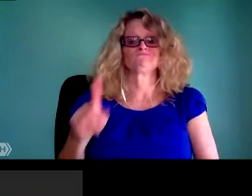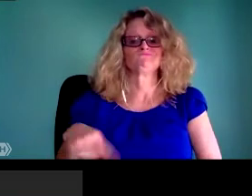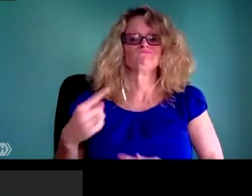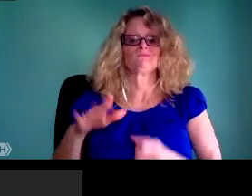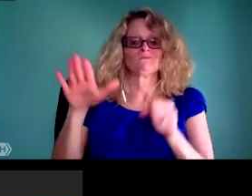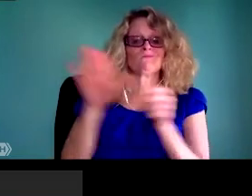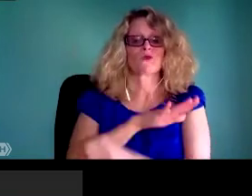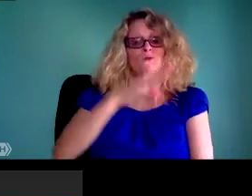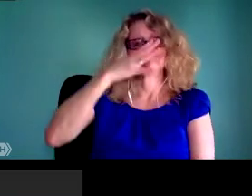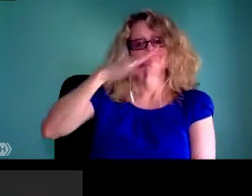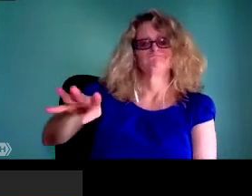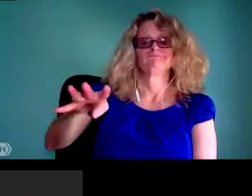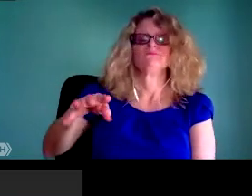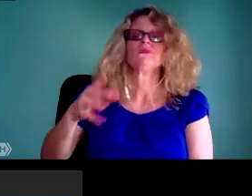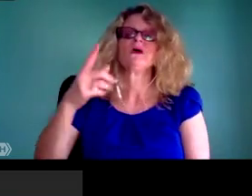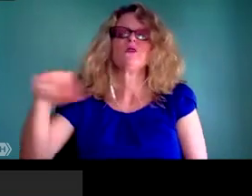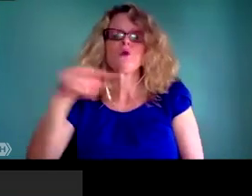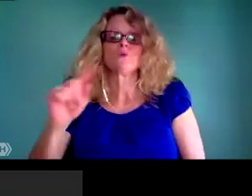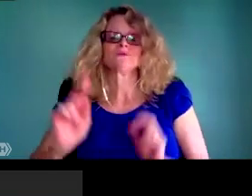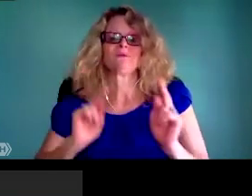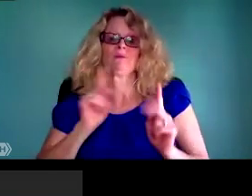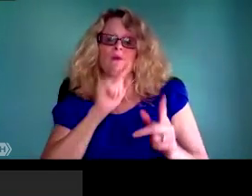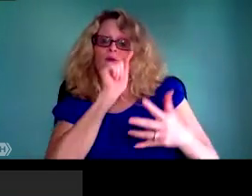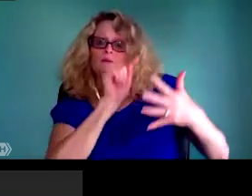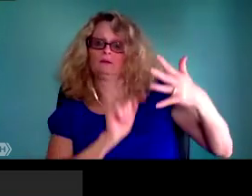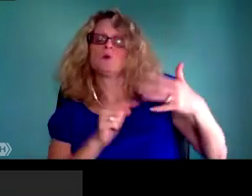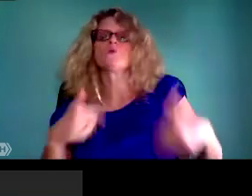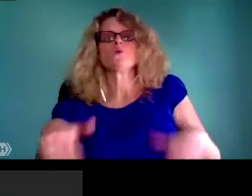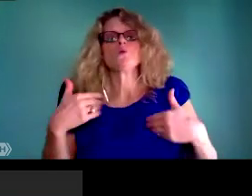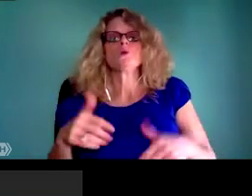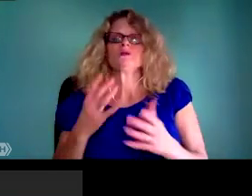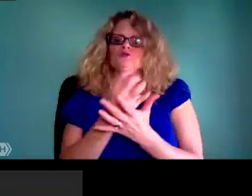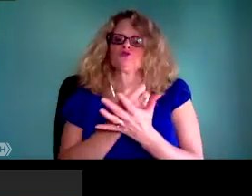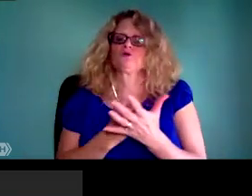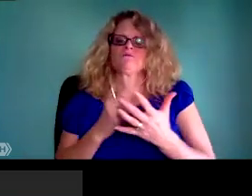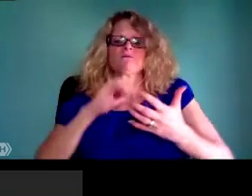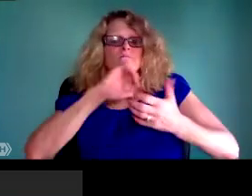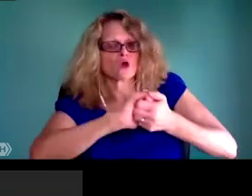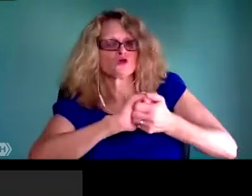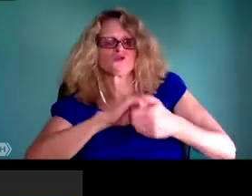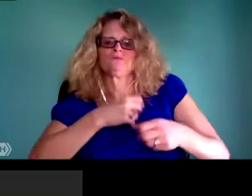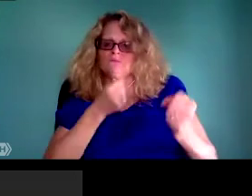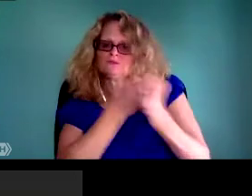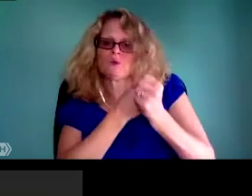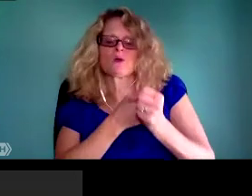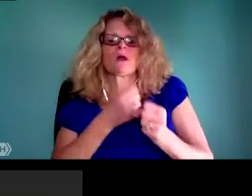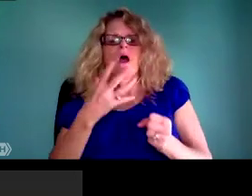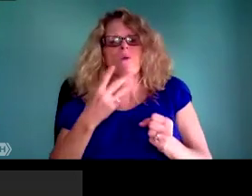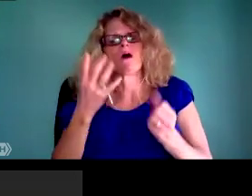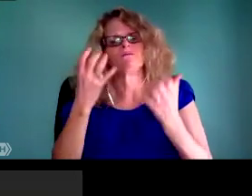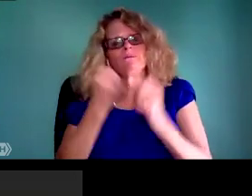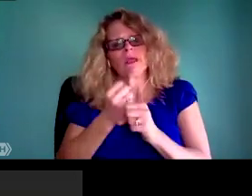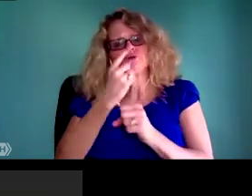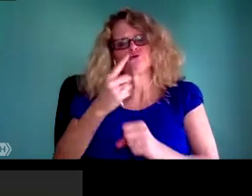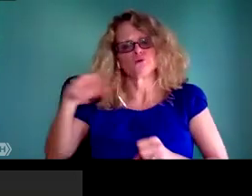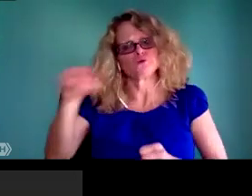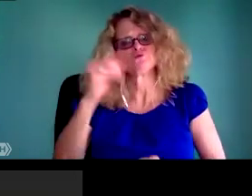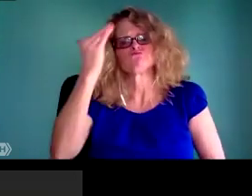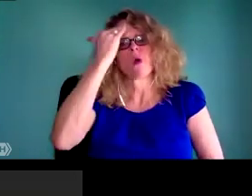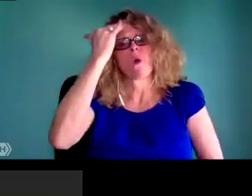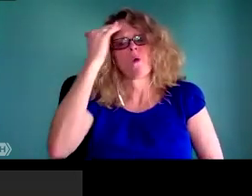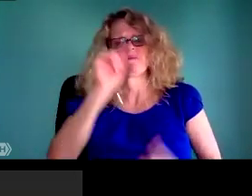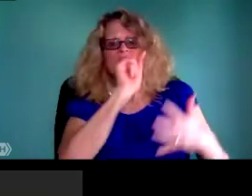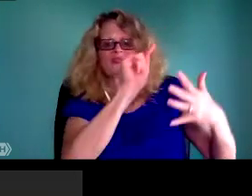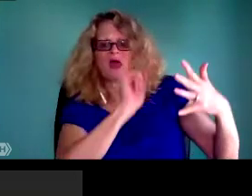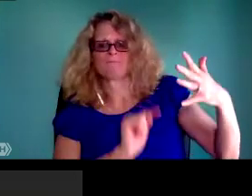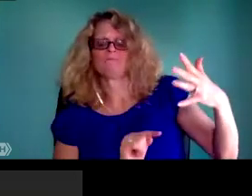moment that we are living in where the potential for not only federal policy that would foreground